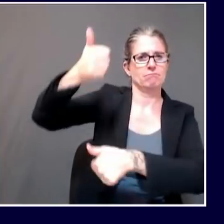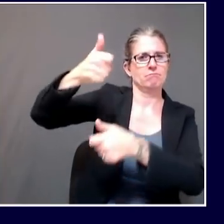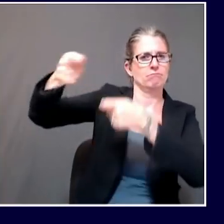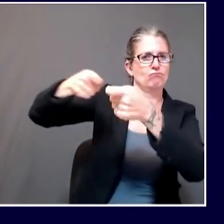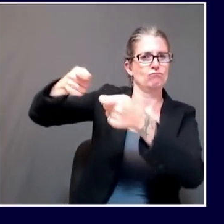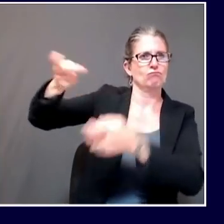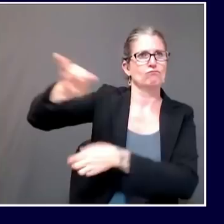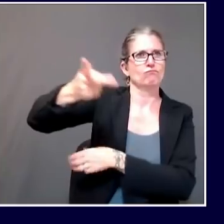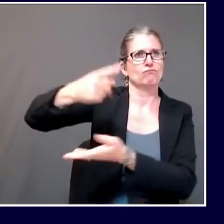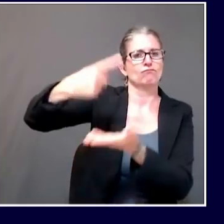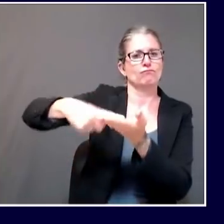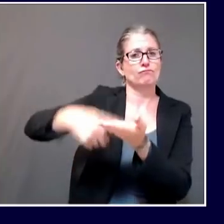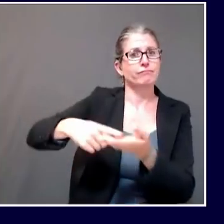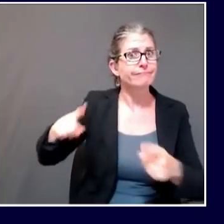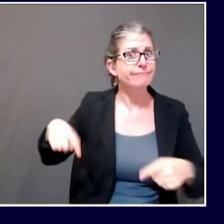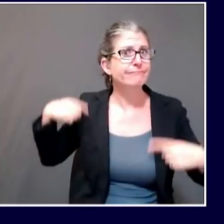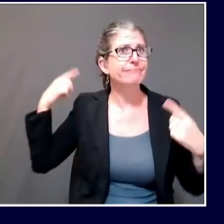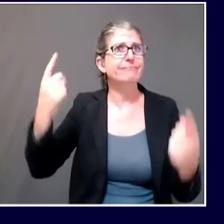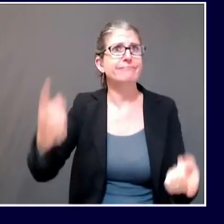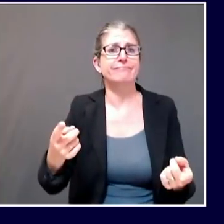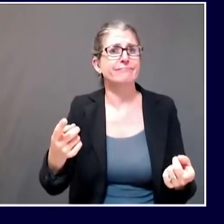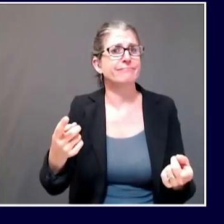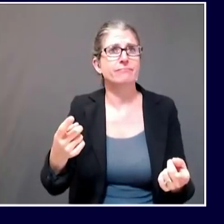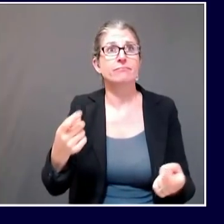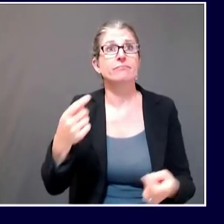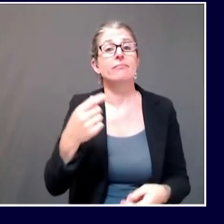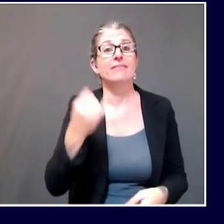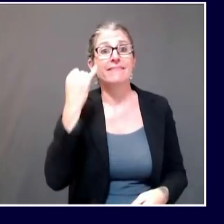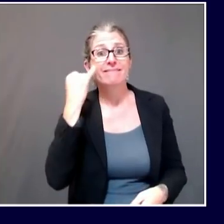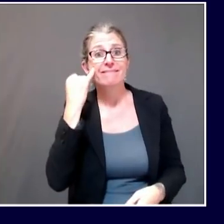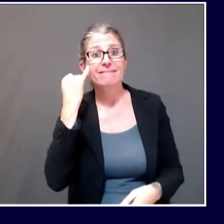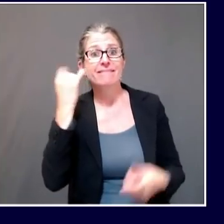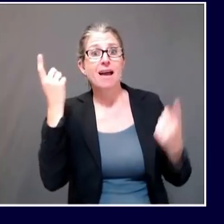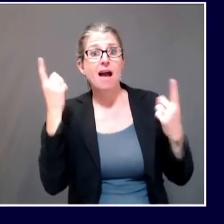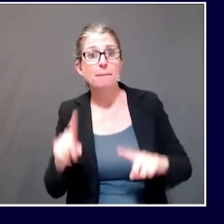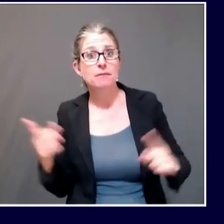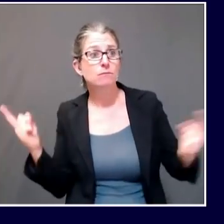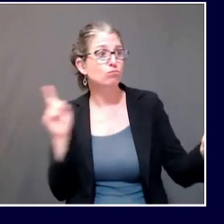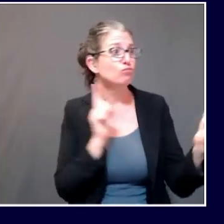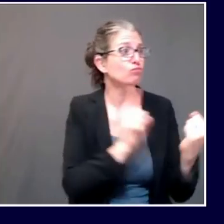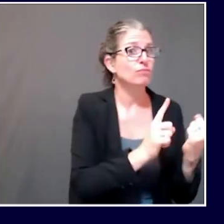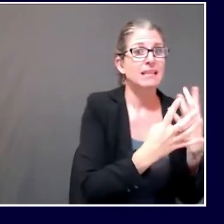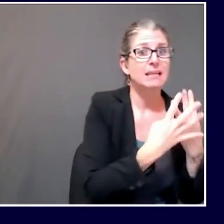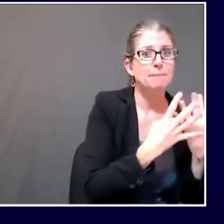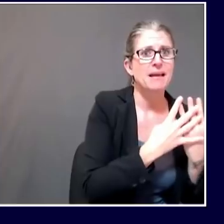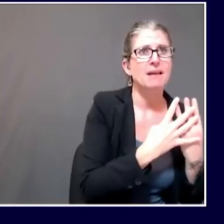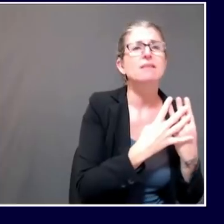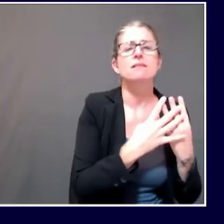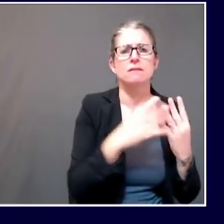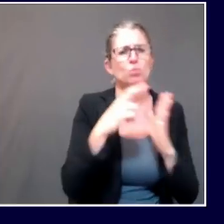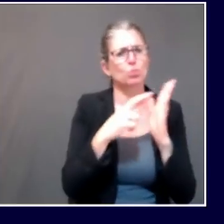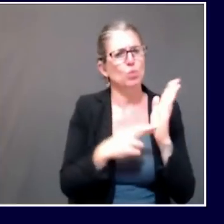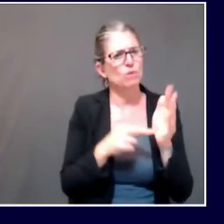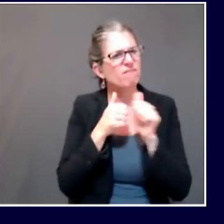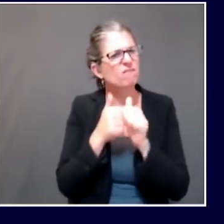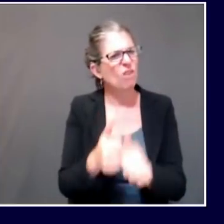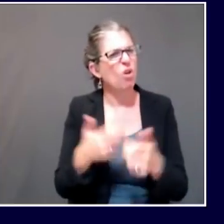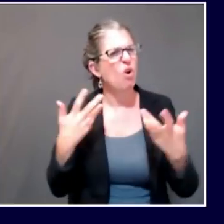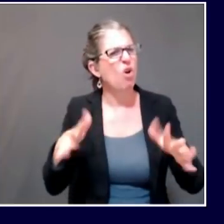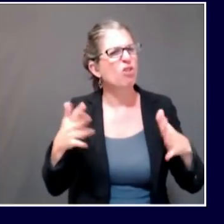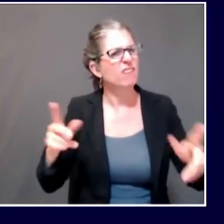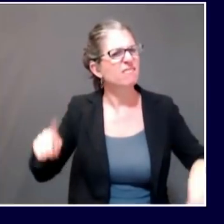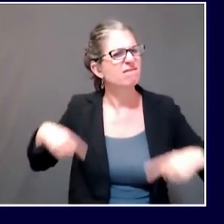jail, be it a, you name it, any kind of setting of that nature. We recommend face coverings where possible,